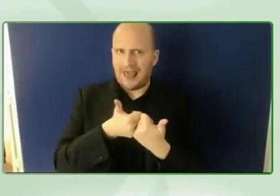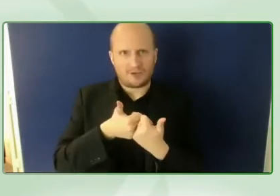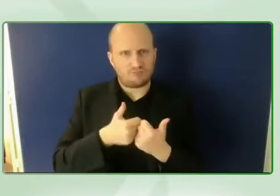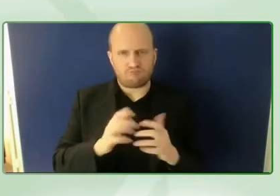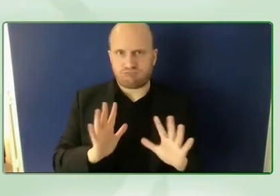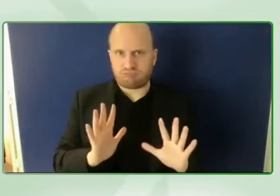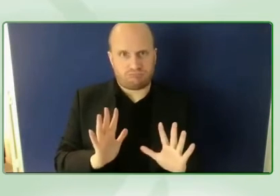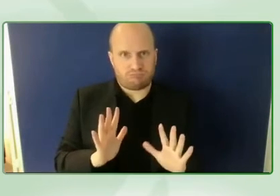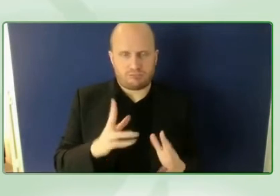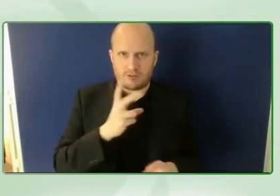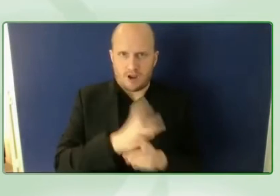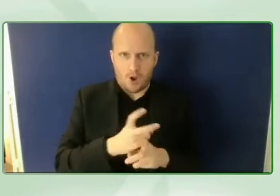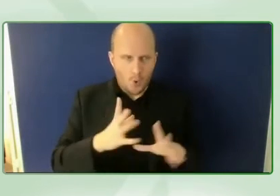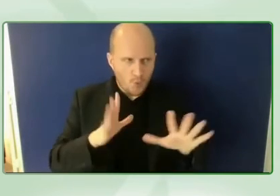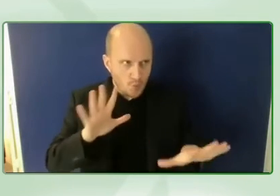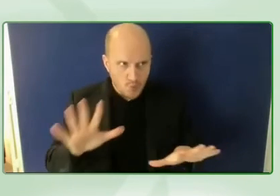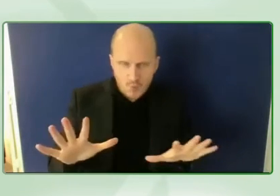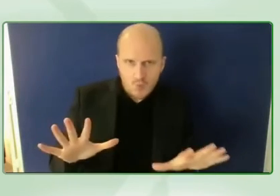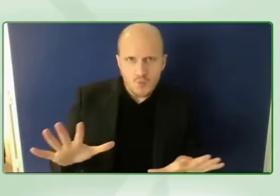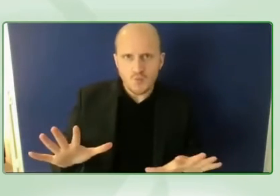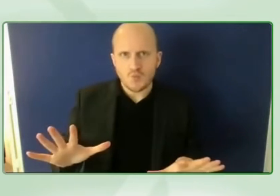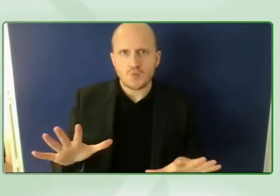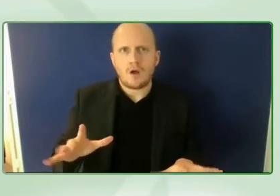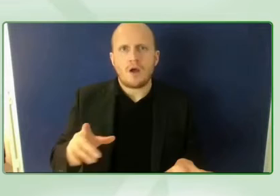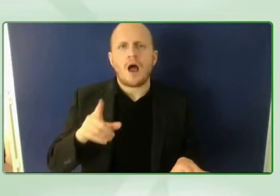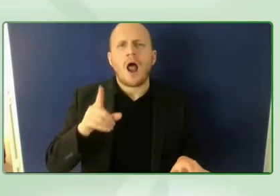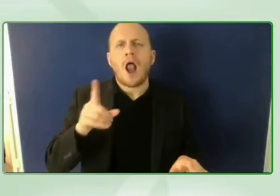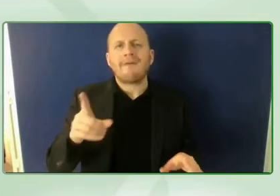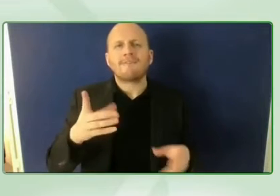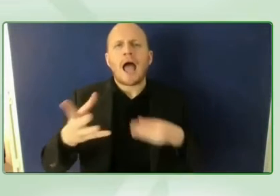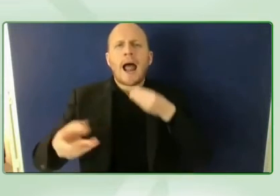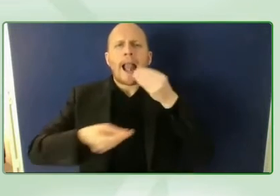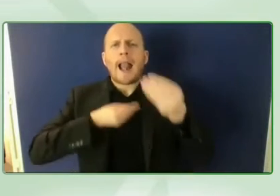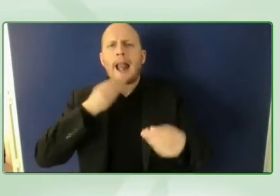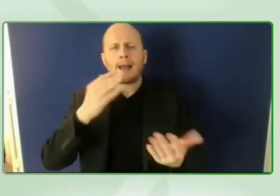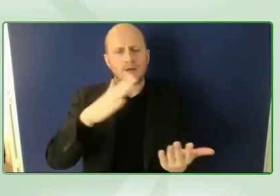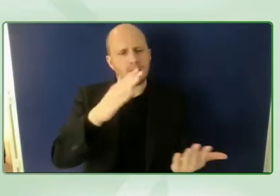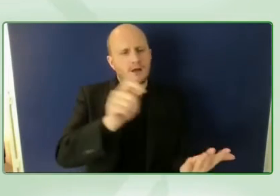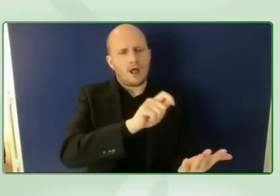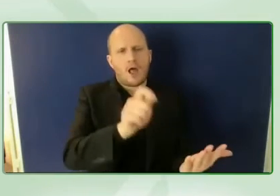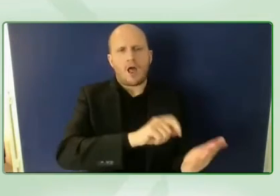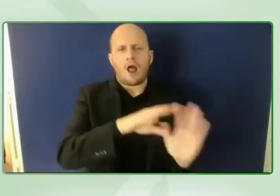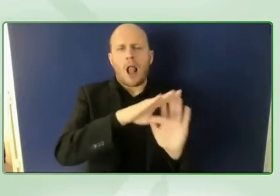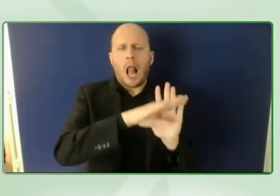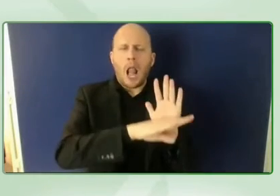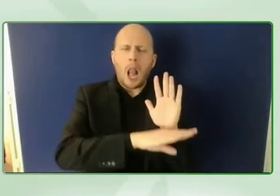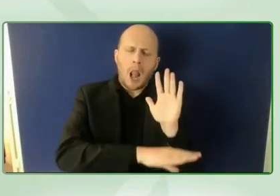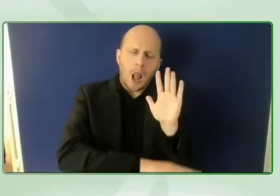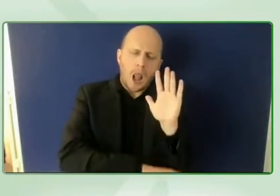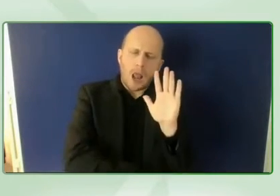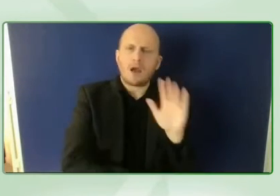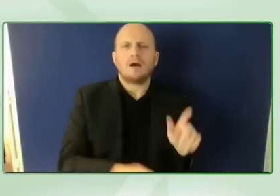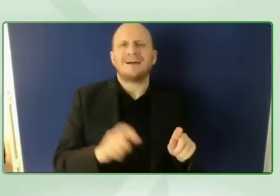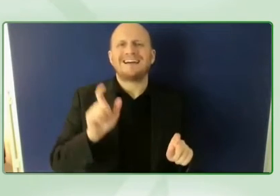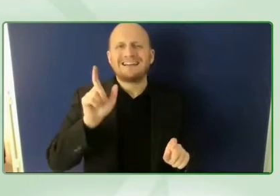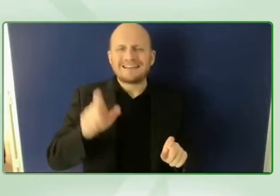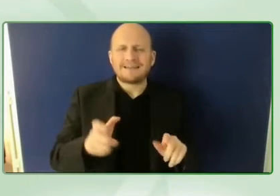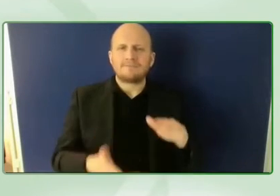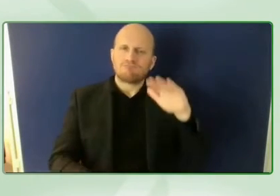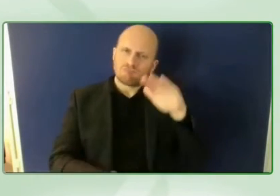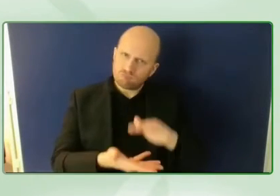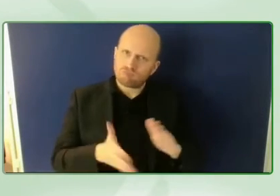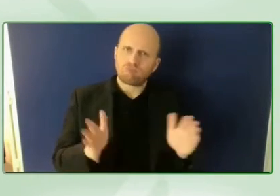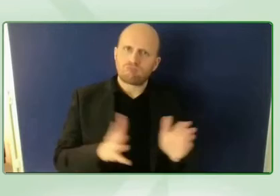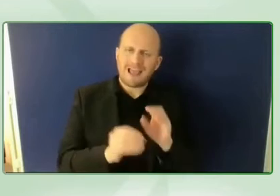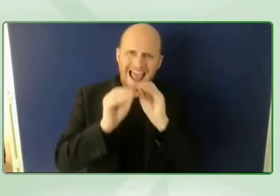people won't be won over by sophisticated legal arguments uh it's about clarity of vision and i'll